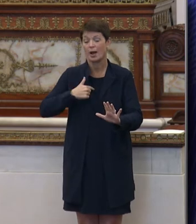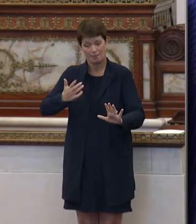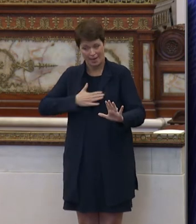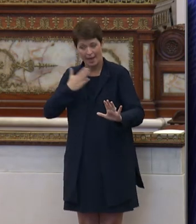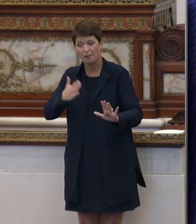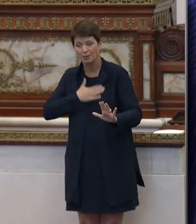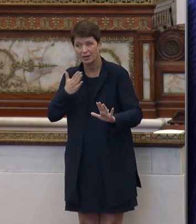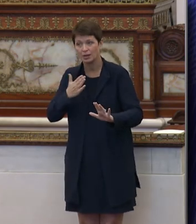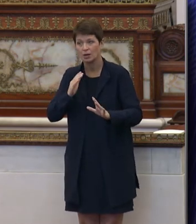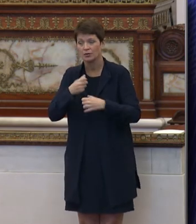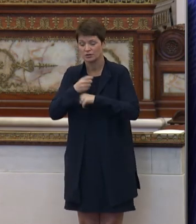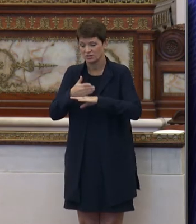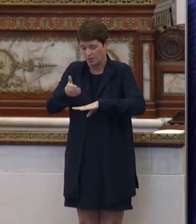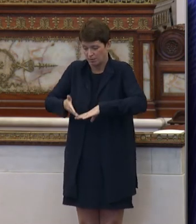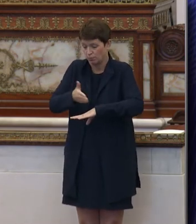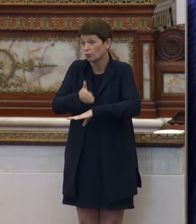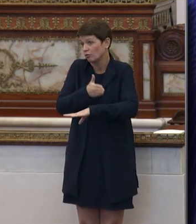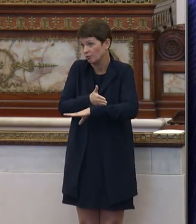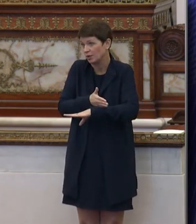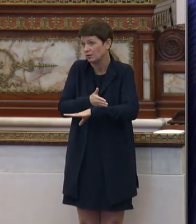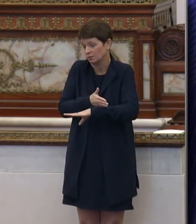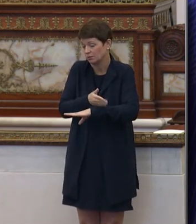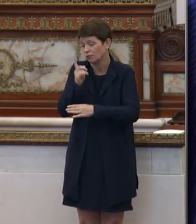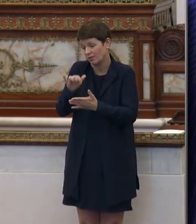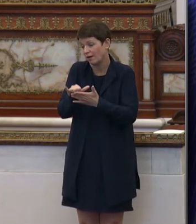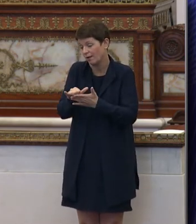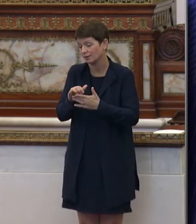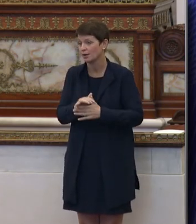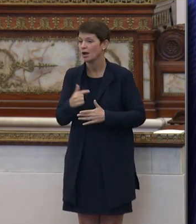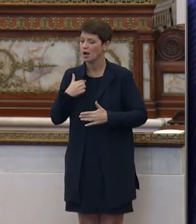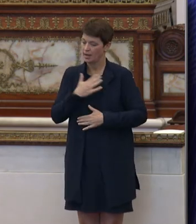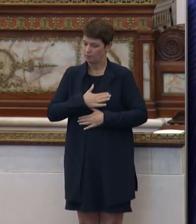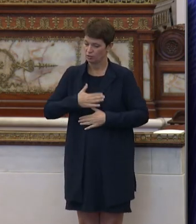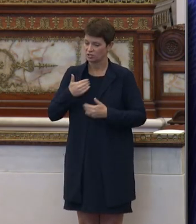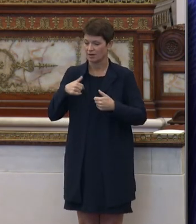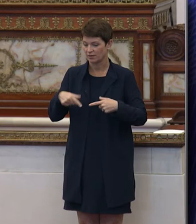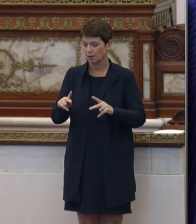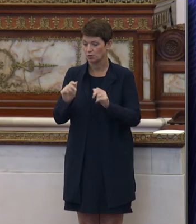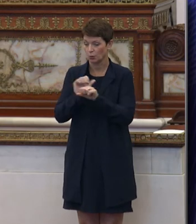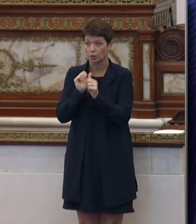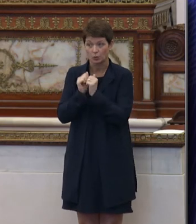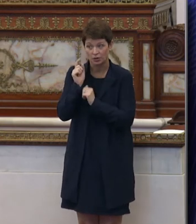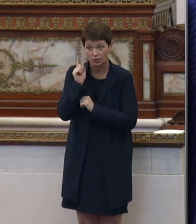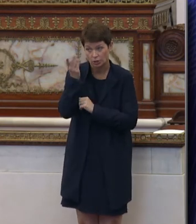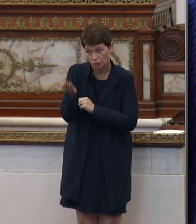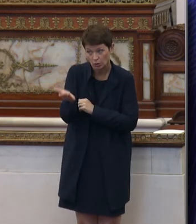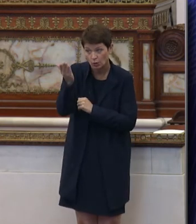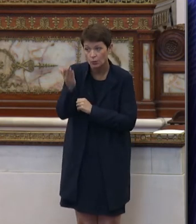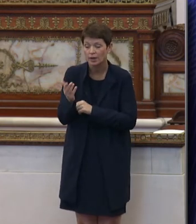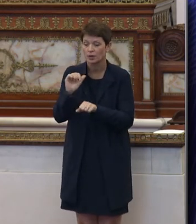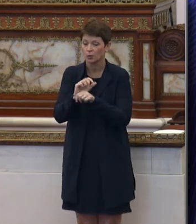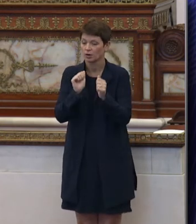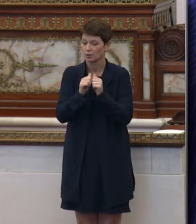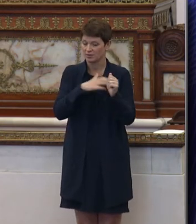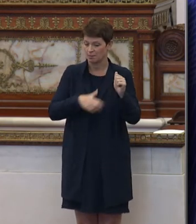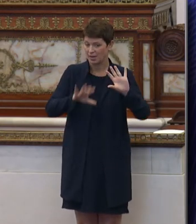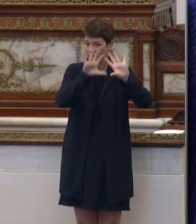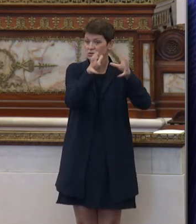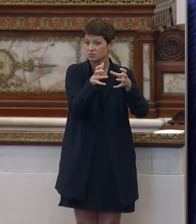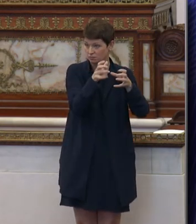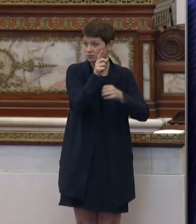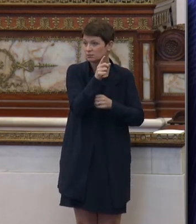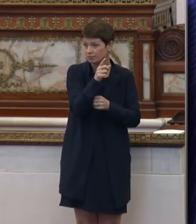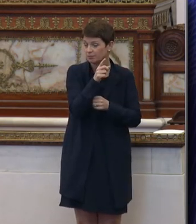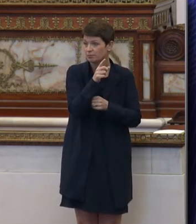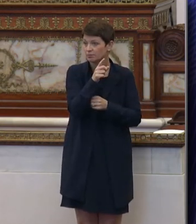we've made some progress on that front. I appreciate having the opportunity to work with you on that and work with the administration, because